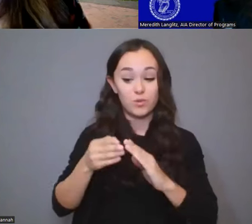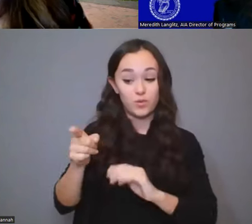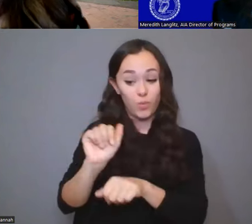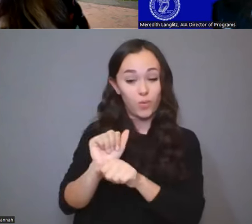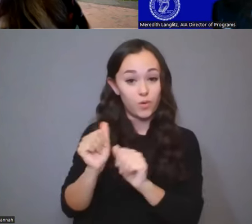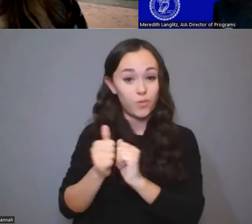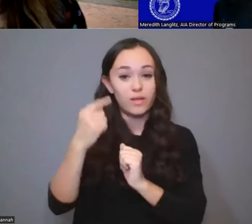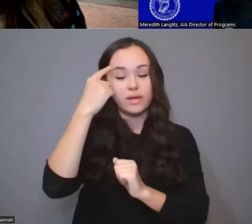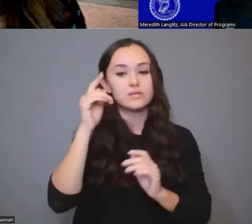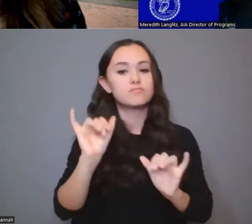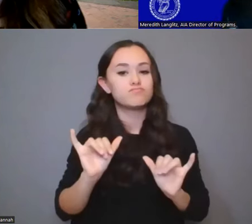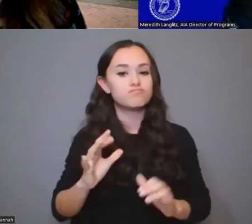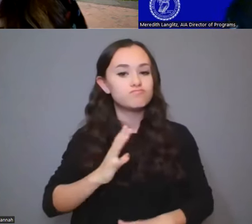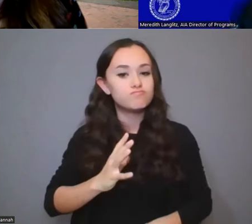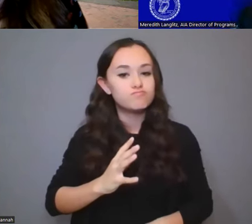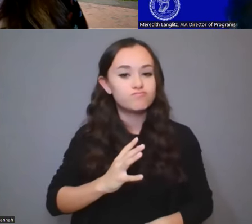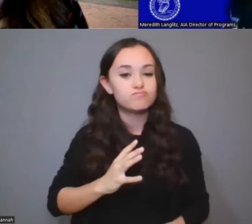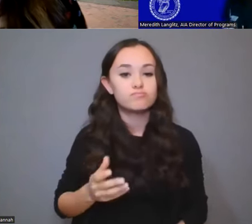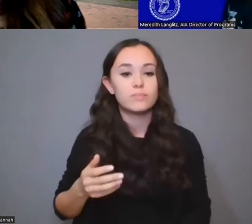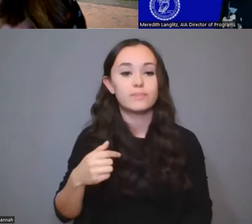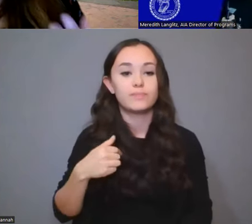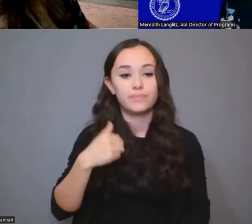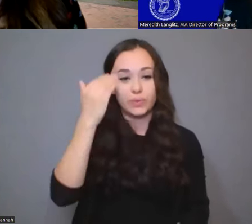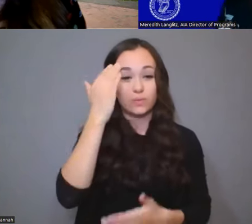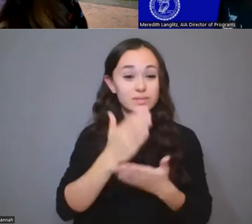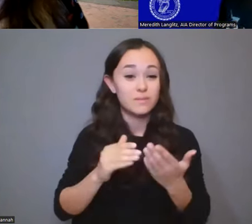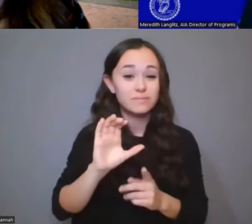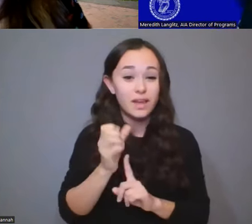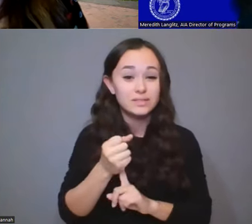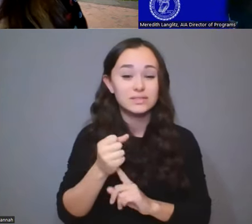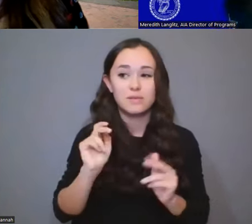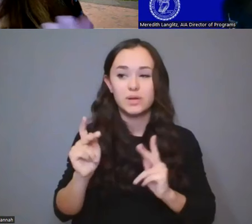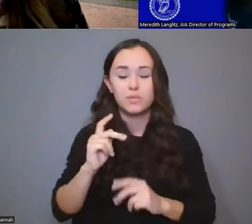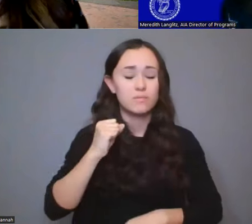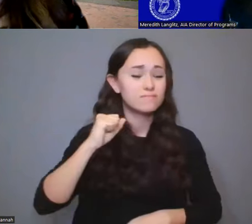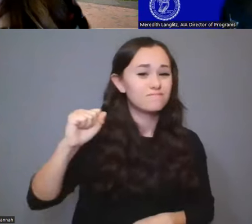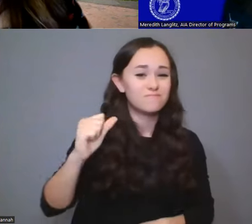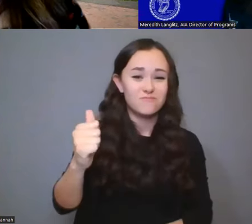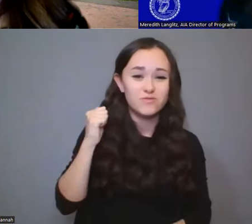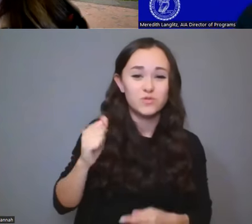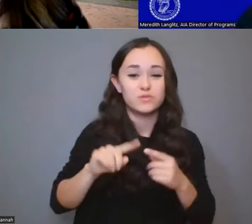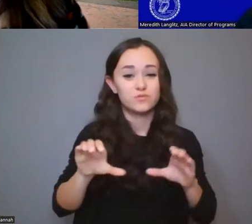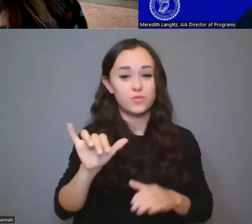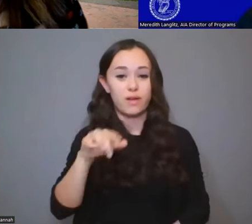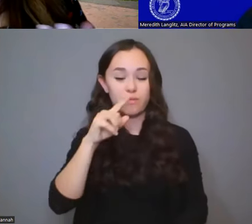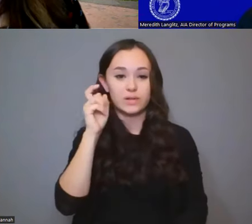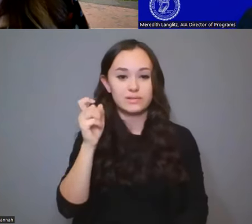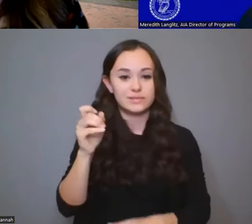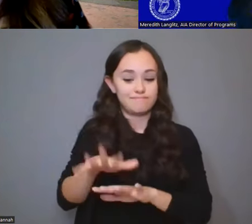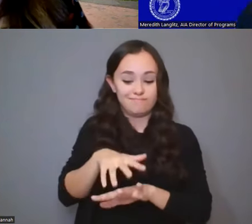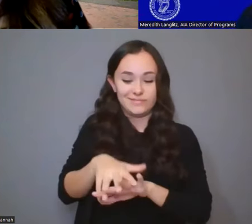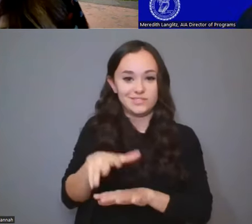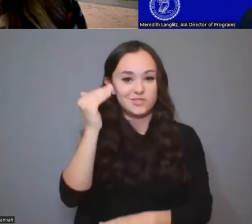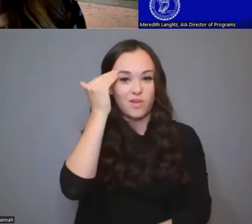appropriate to do that. There's cases I know of that people refuse to do that because it's Indigenous knowledge, how